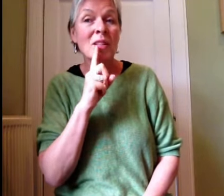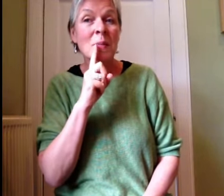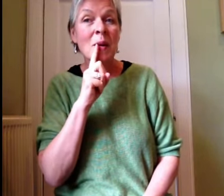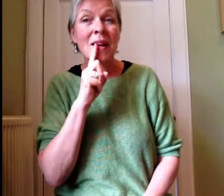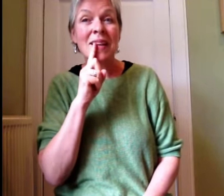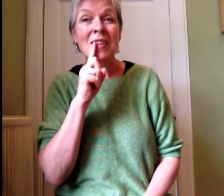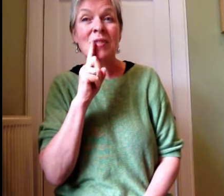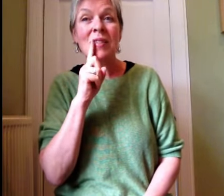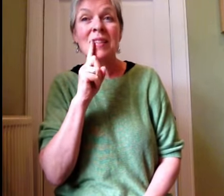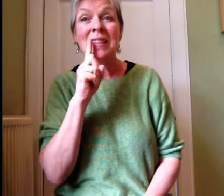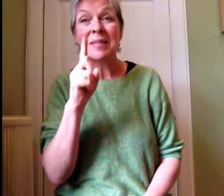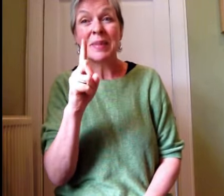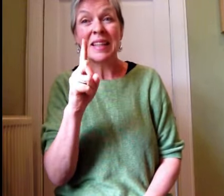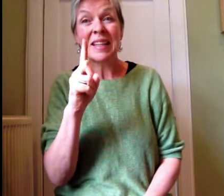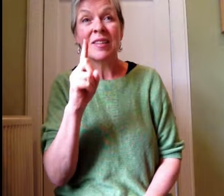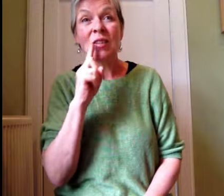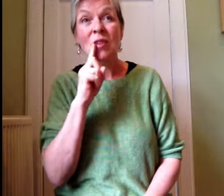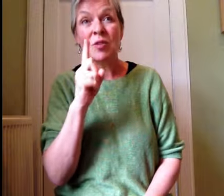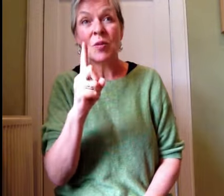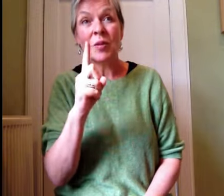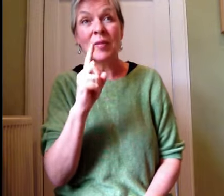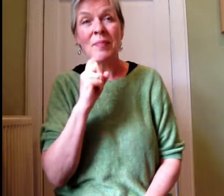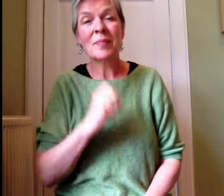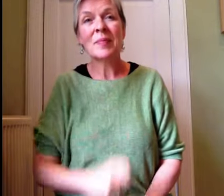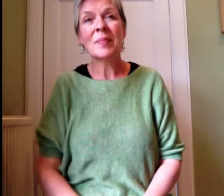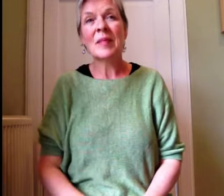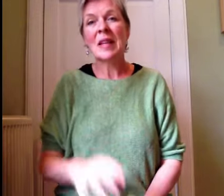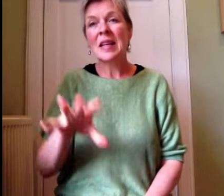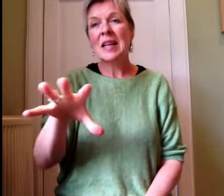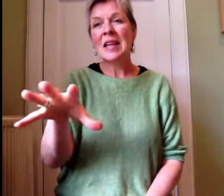For whisper, I used speak. Or talk.